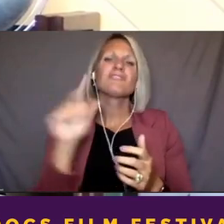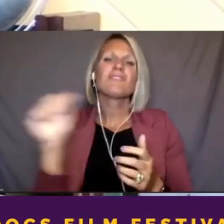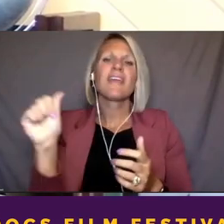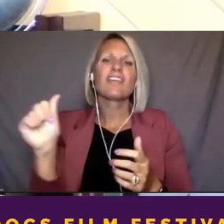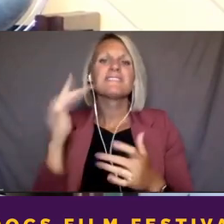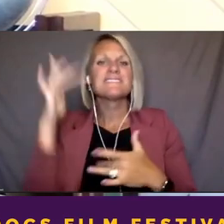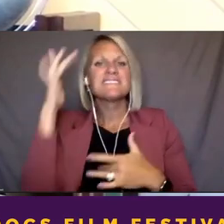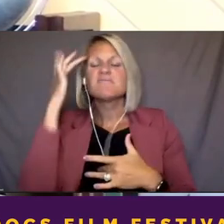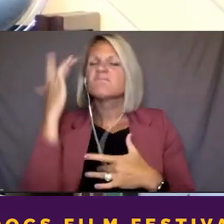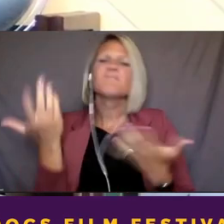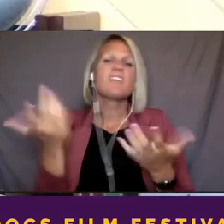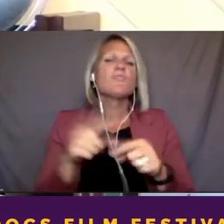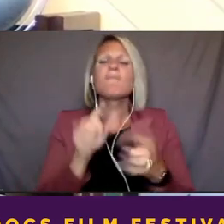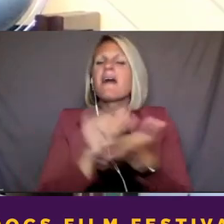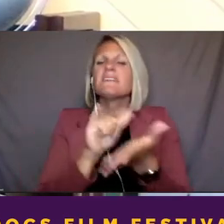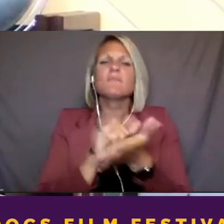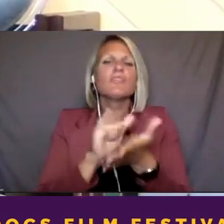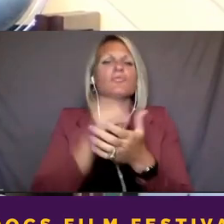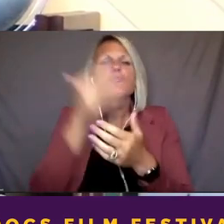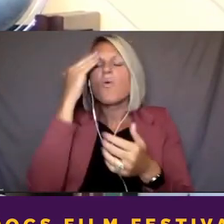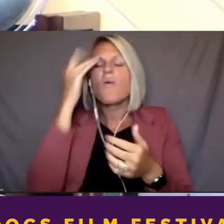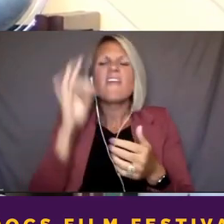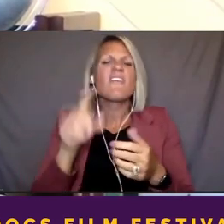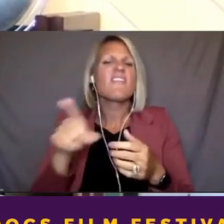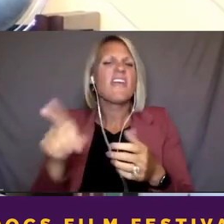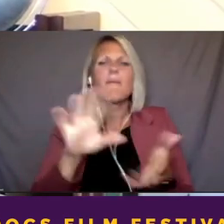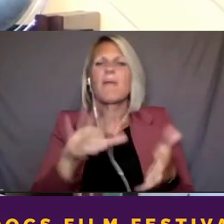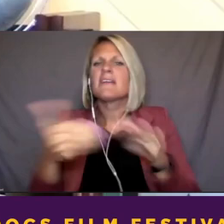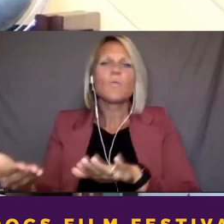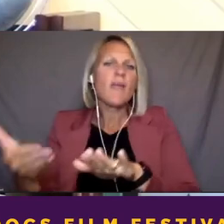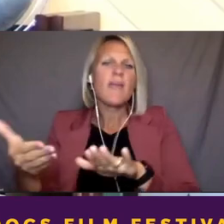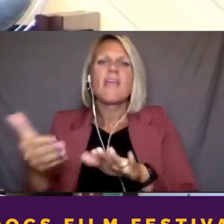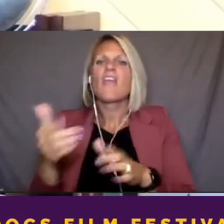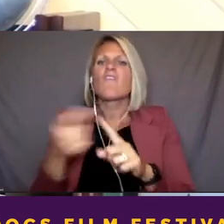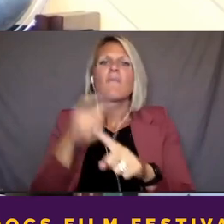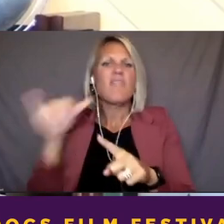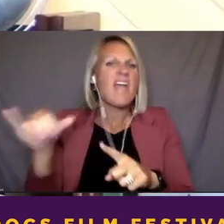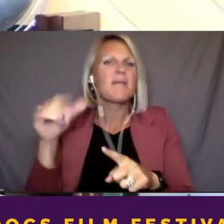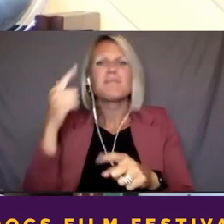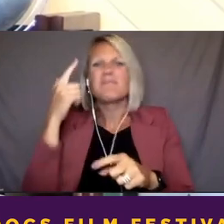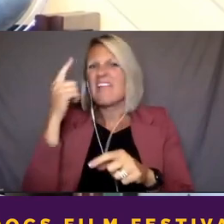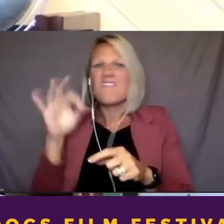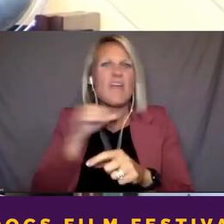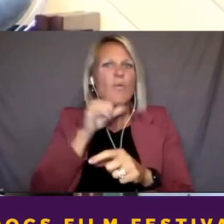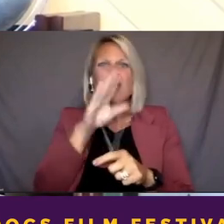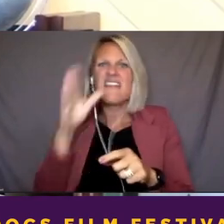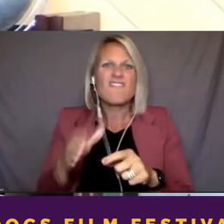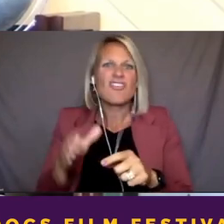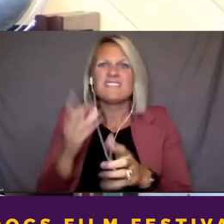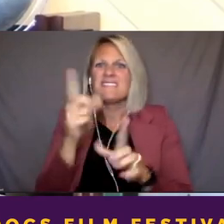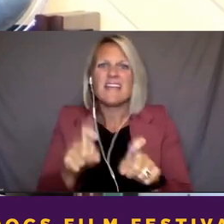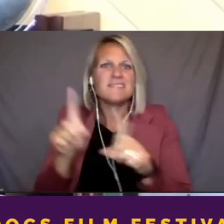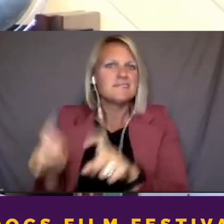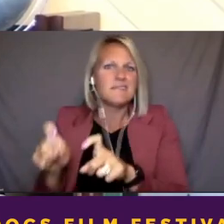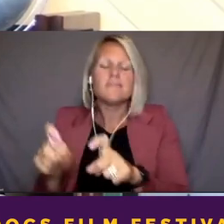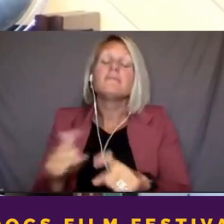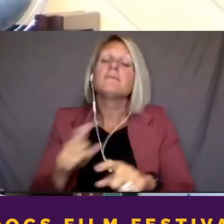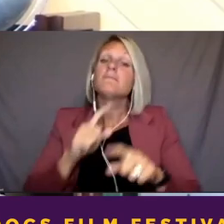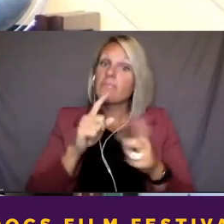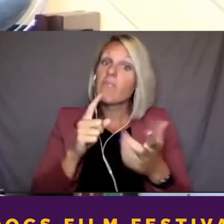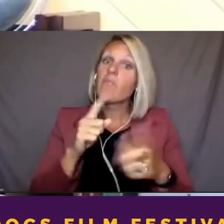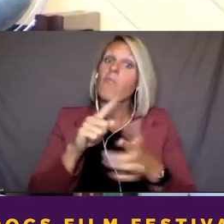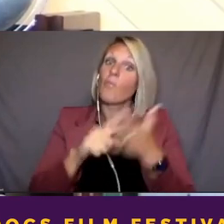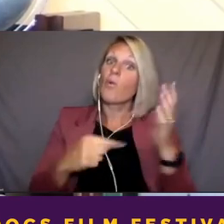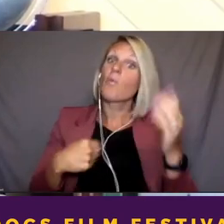if someone died from it, if they've passed away and were never tested. So we can never say for sure. Right. But what we can say is what we, you know, in all